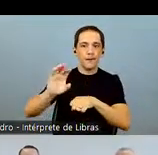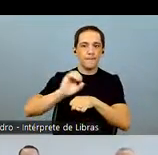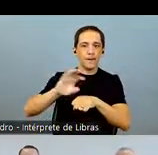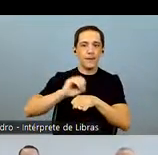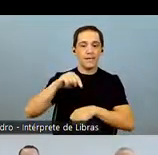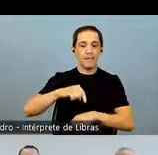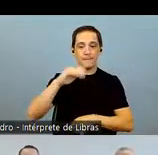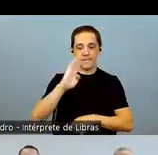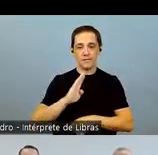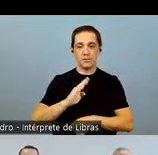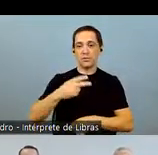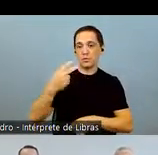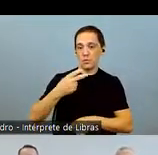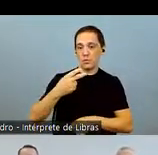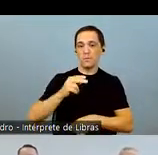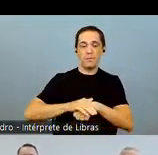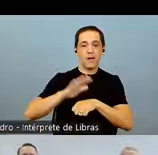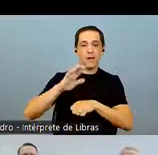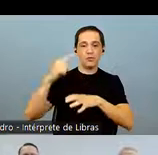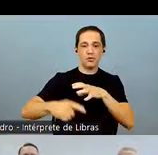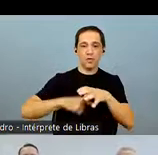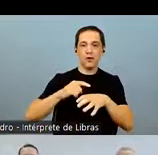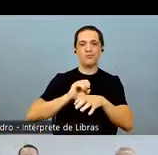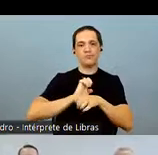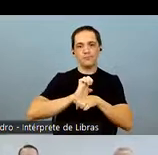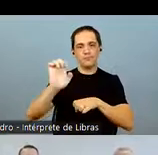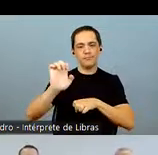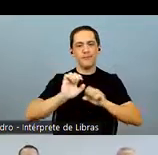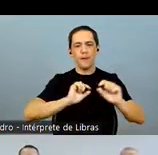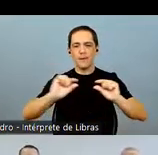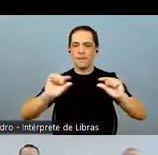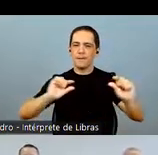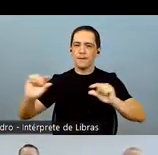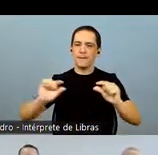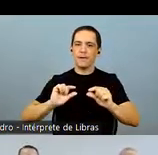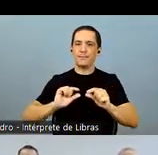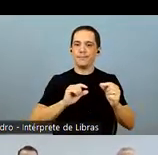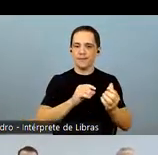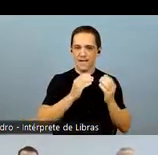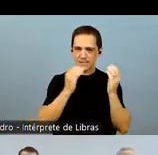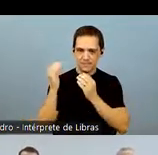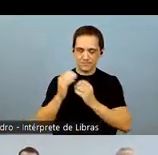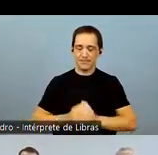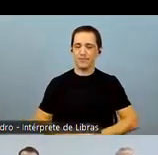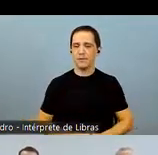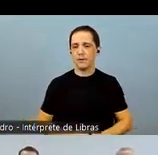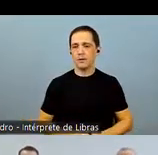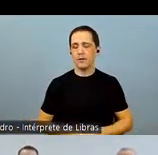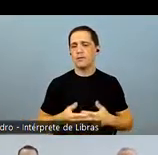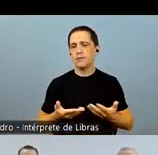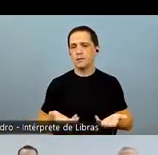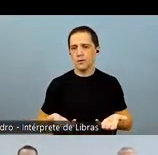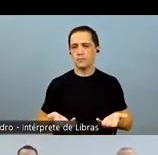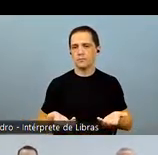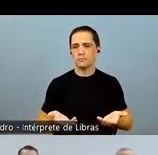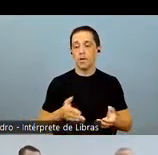Brazil, which is the second largest global corn exporter. On the world stage,